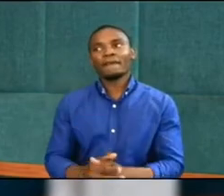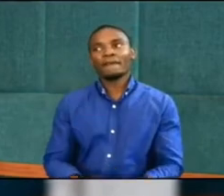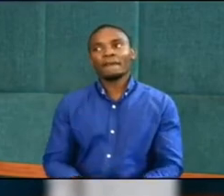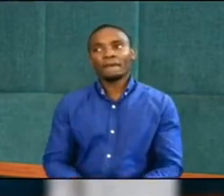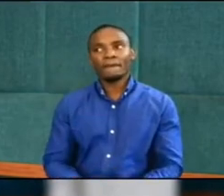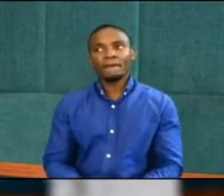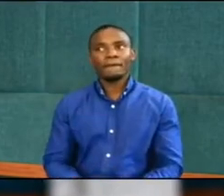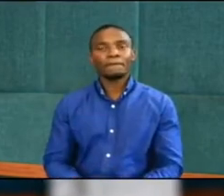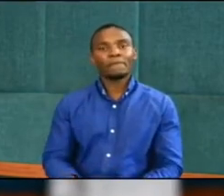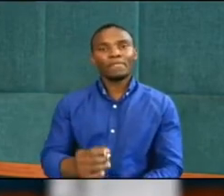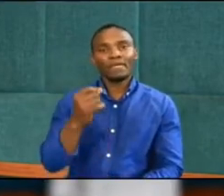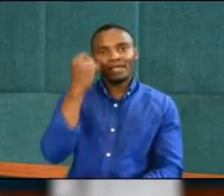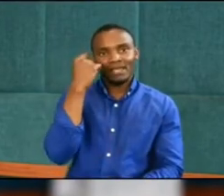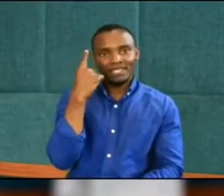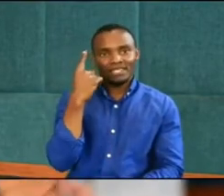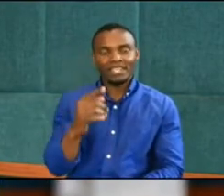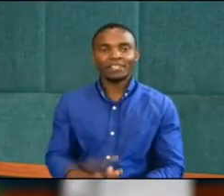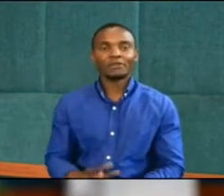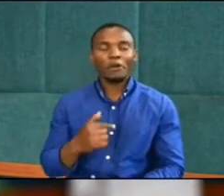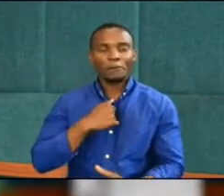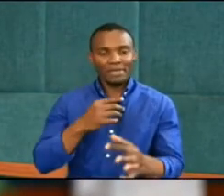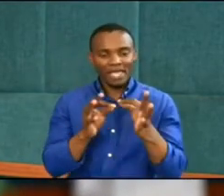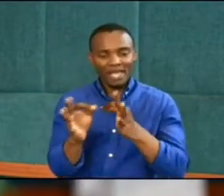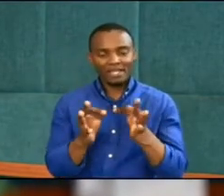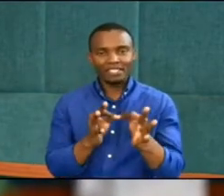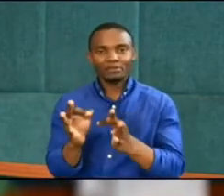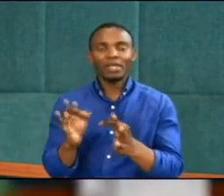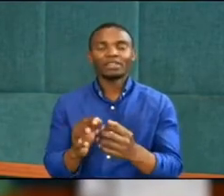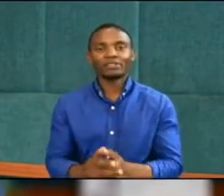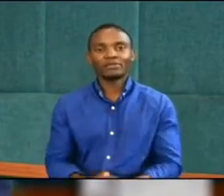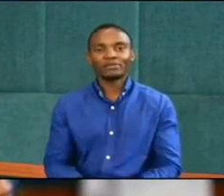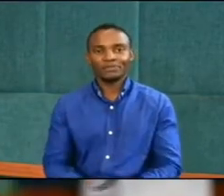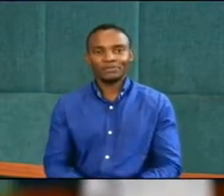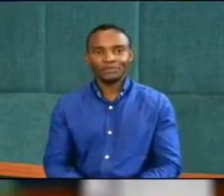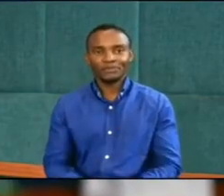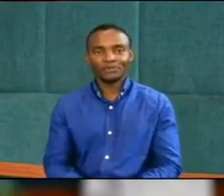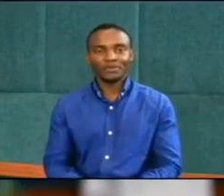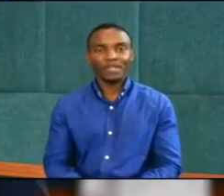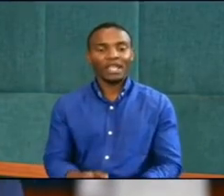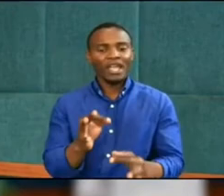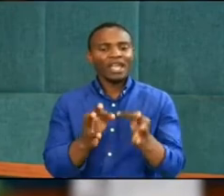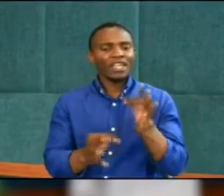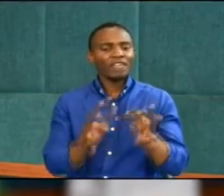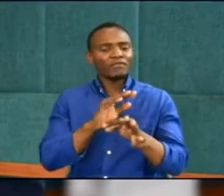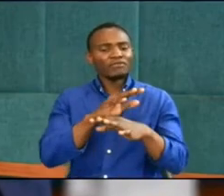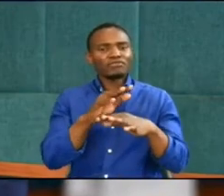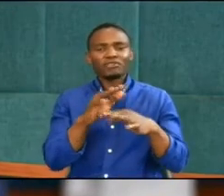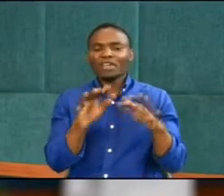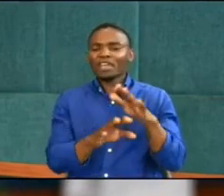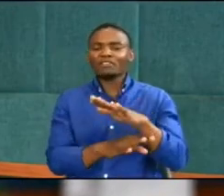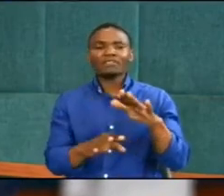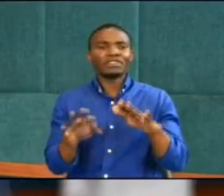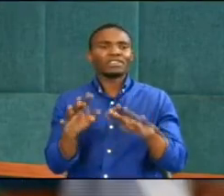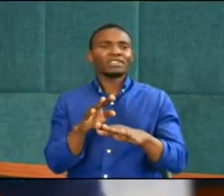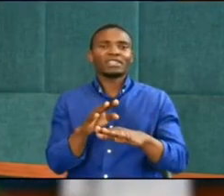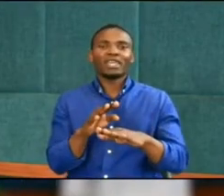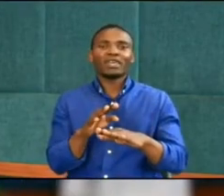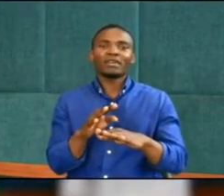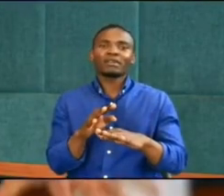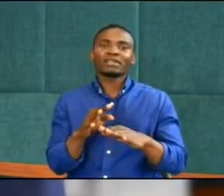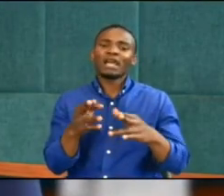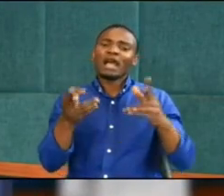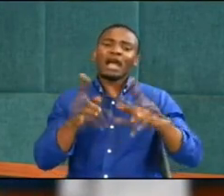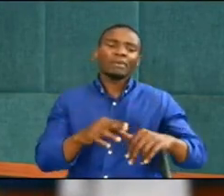Put it in context for you. Let me put it in context for you. If all hell is breaking loose in Nairobi,